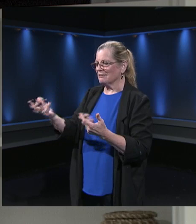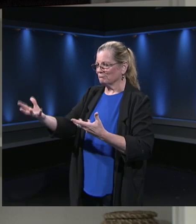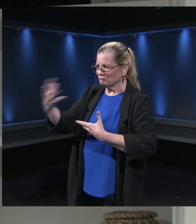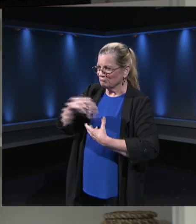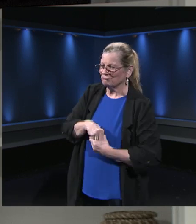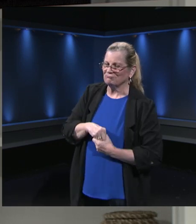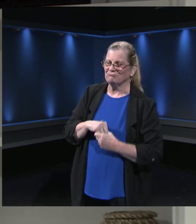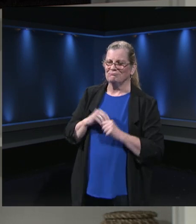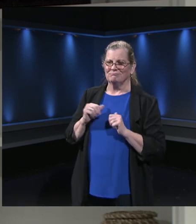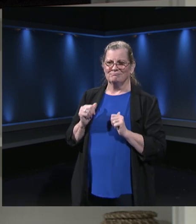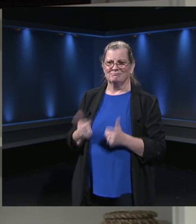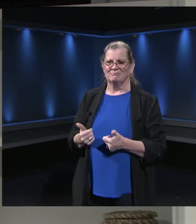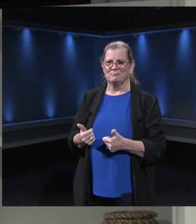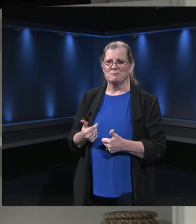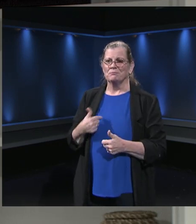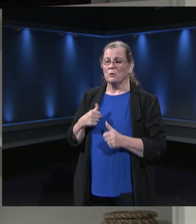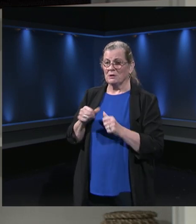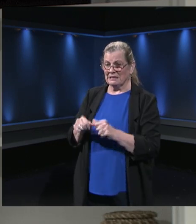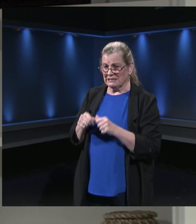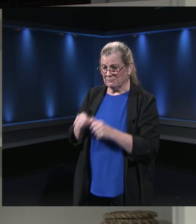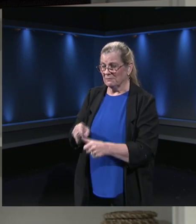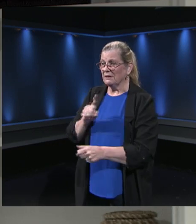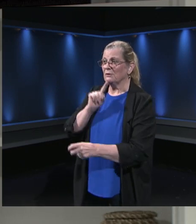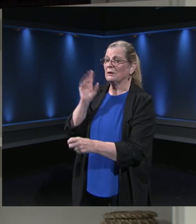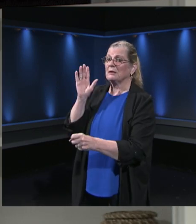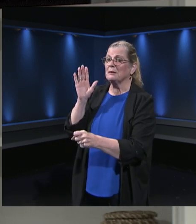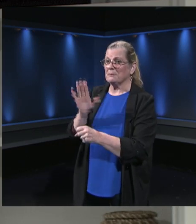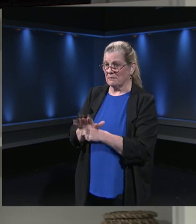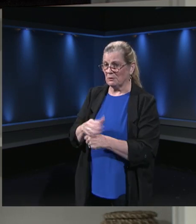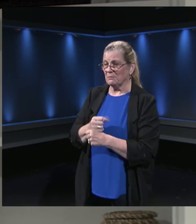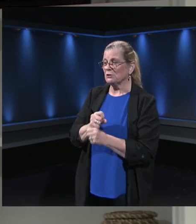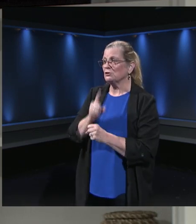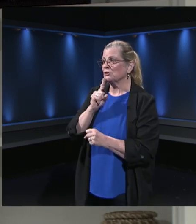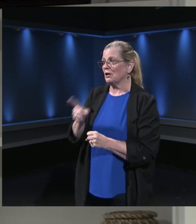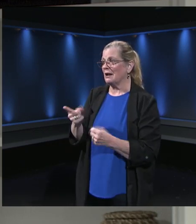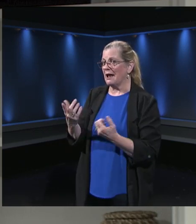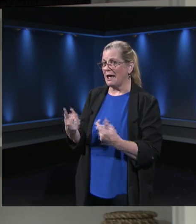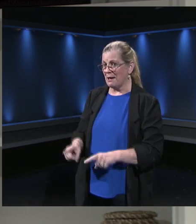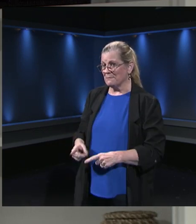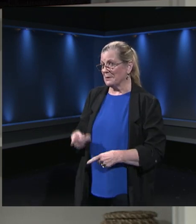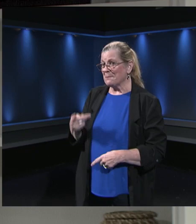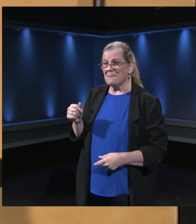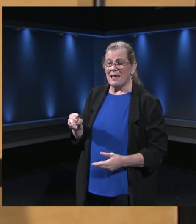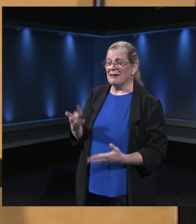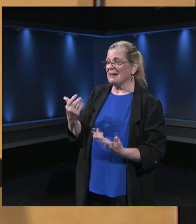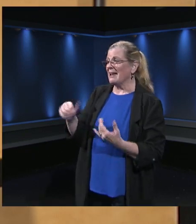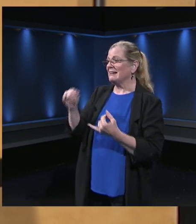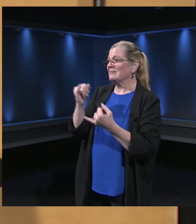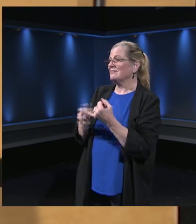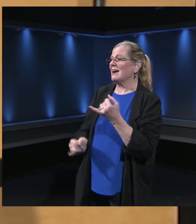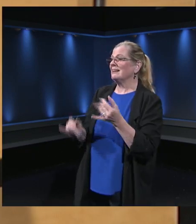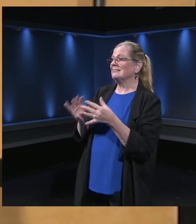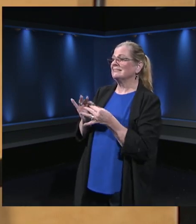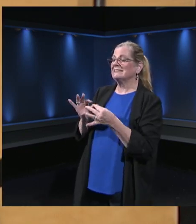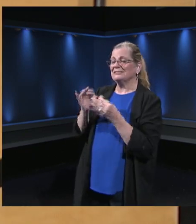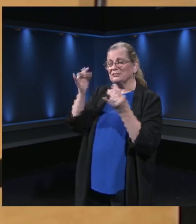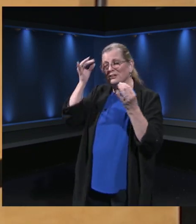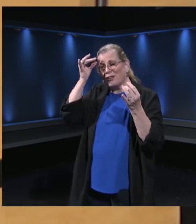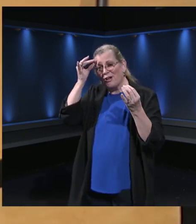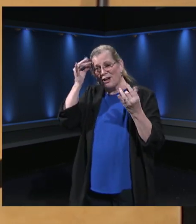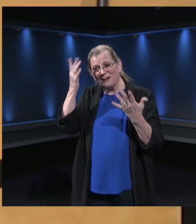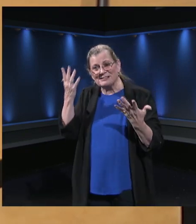but we're committed to making sure that happens. Pam, what are your final thoughts for the community tonight